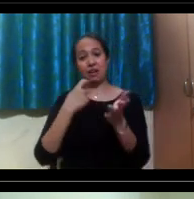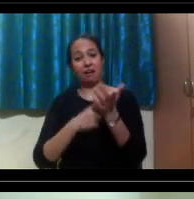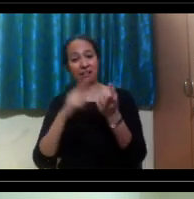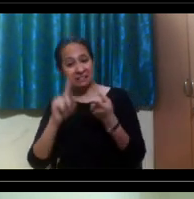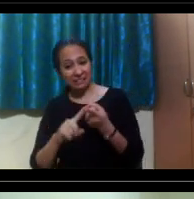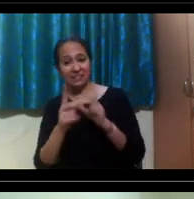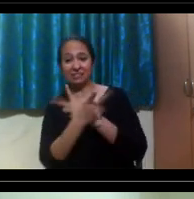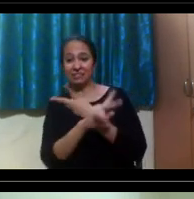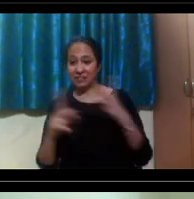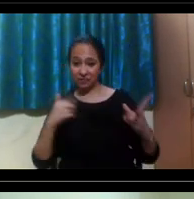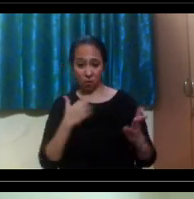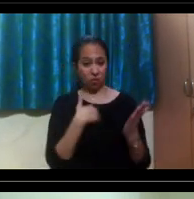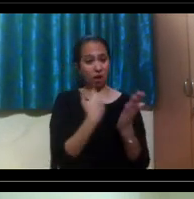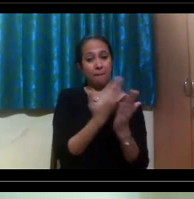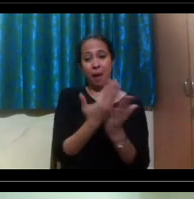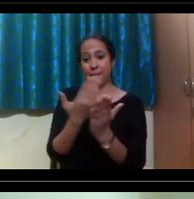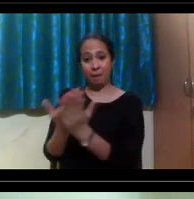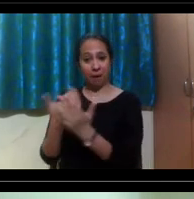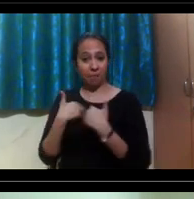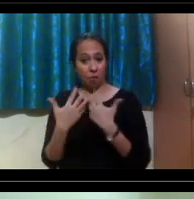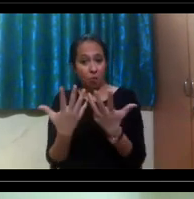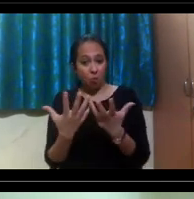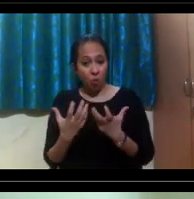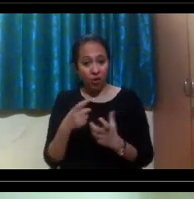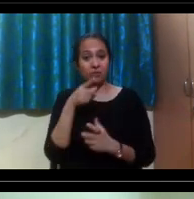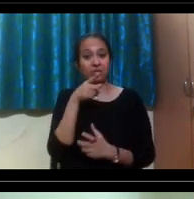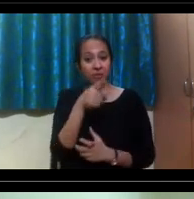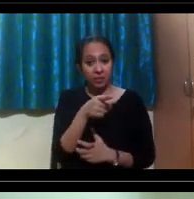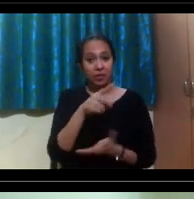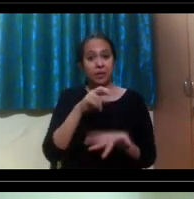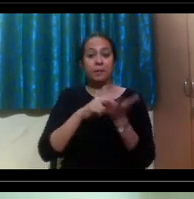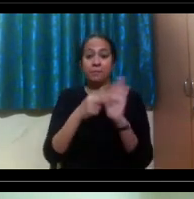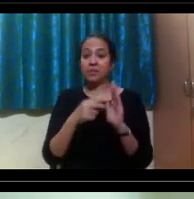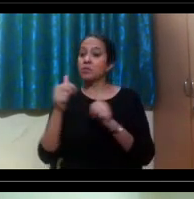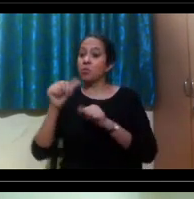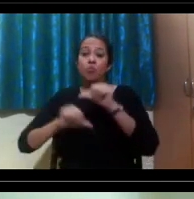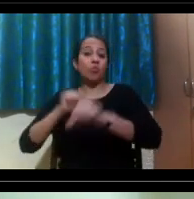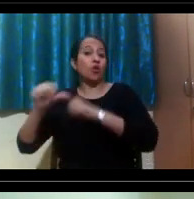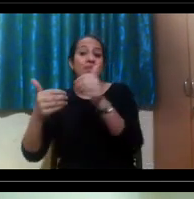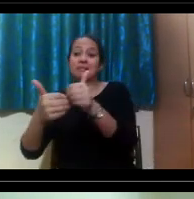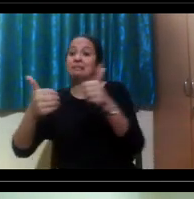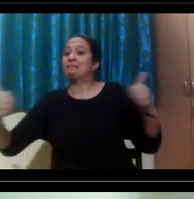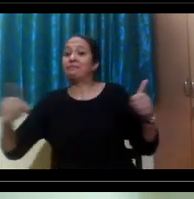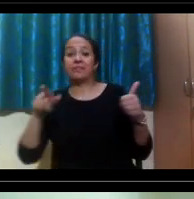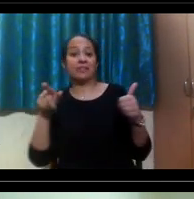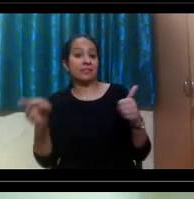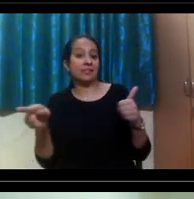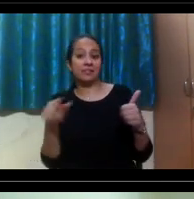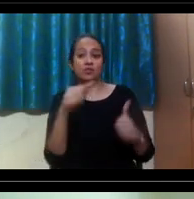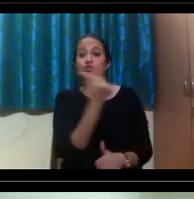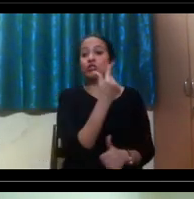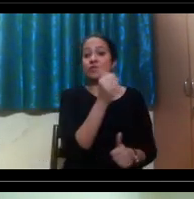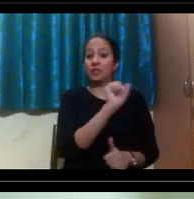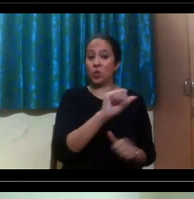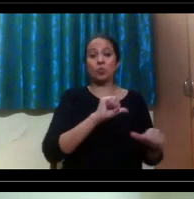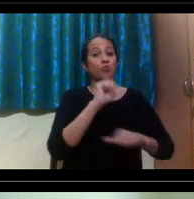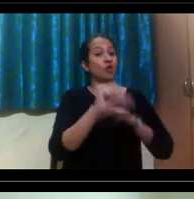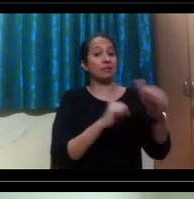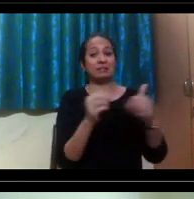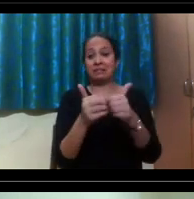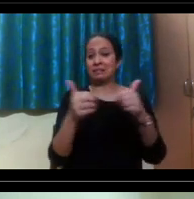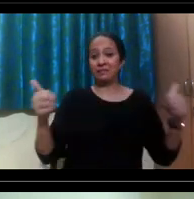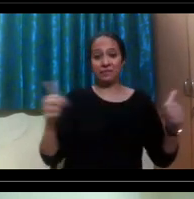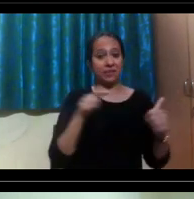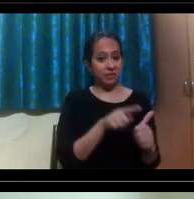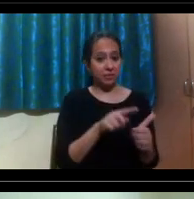whatever that exam might be, that accommodations process is separate from the university. And typically those processes are